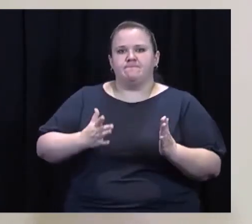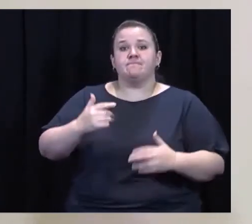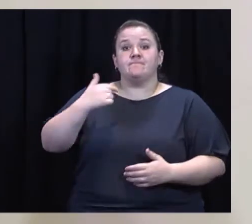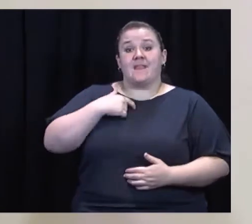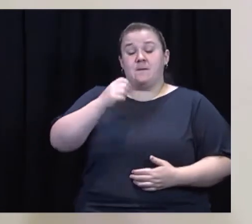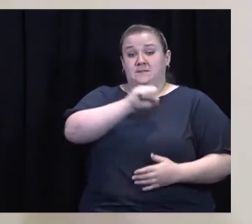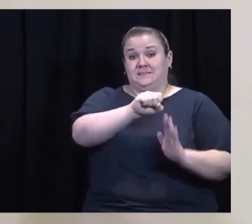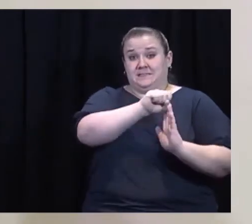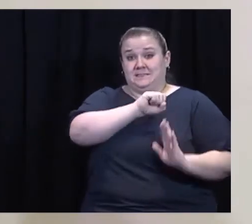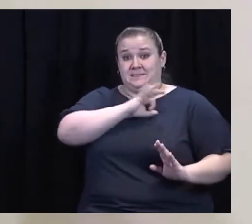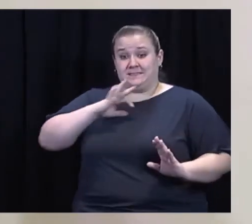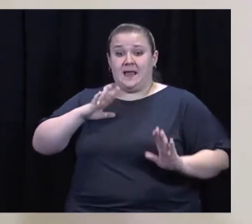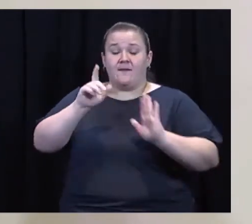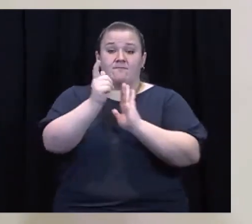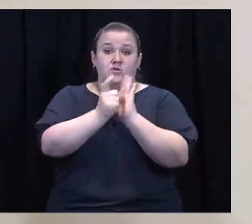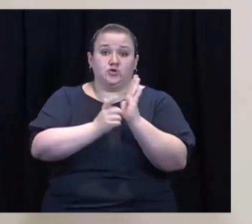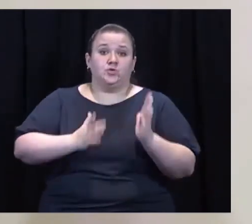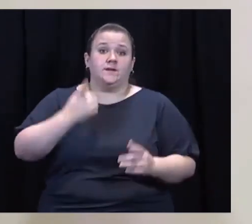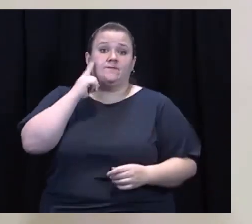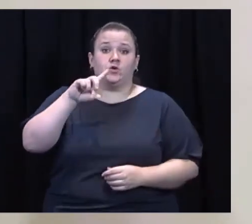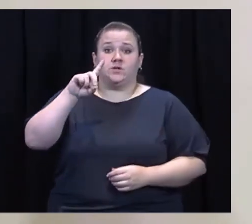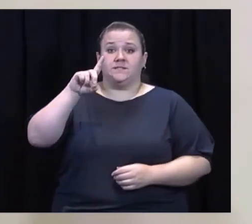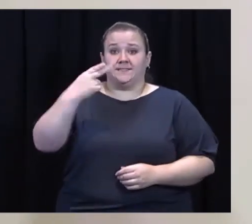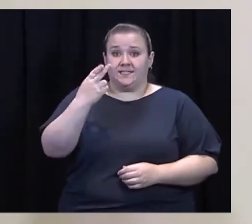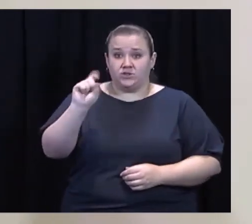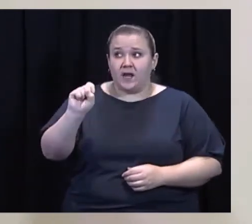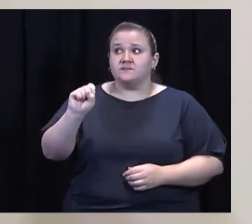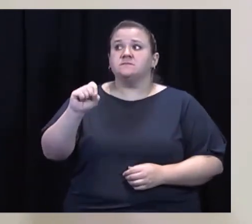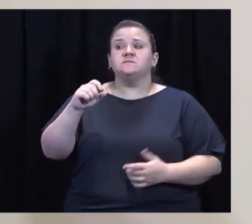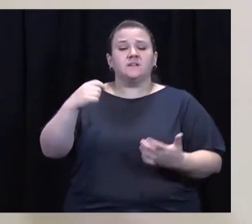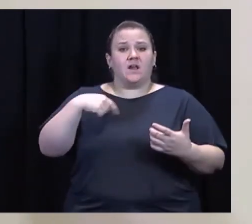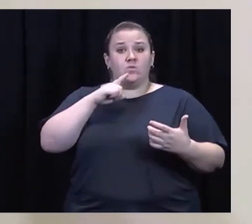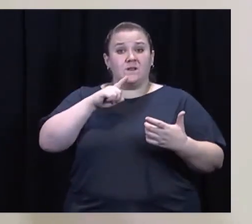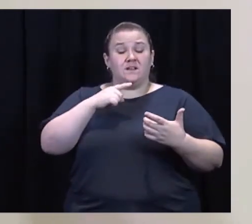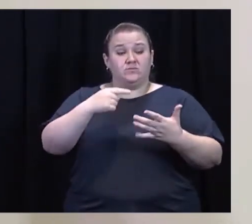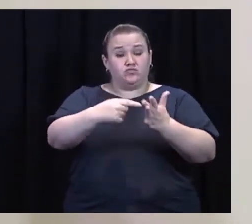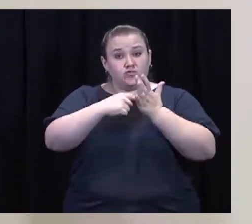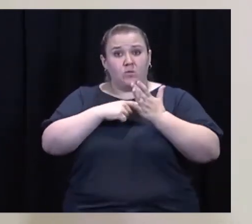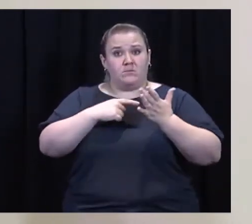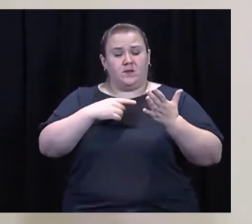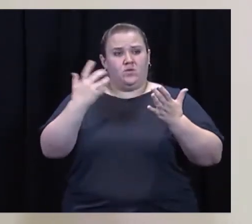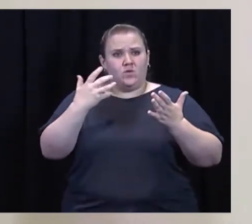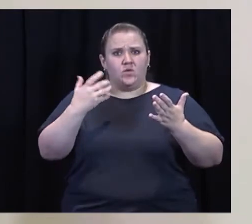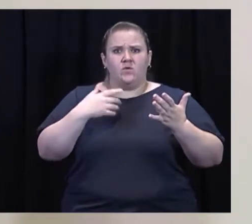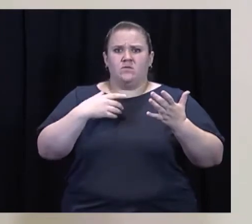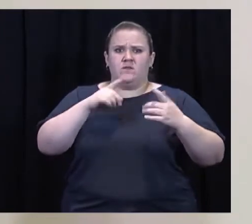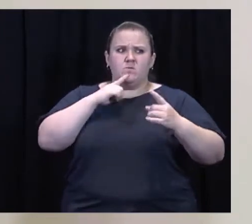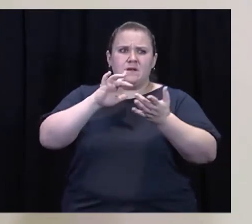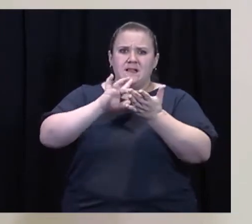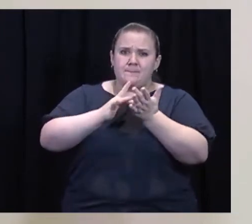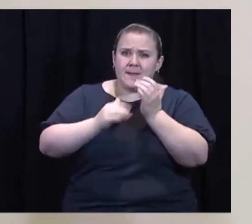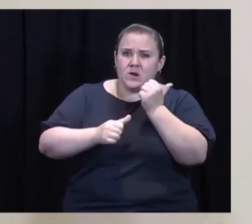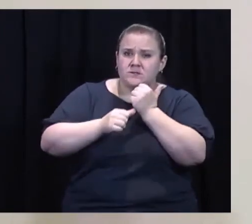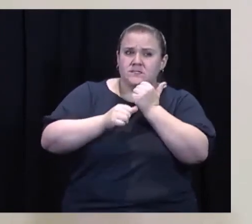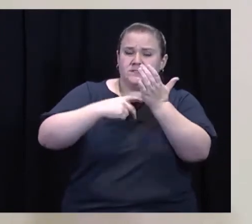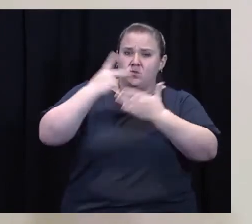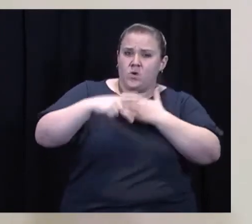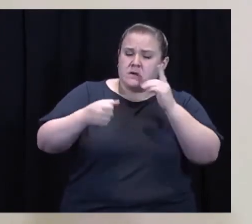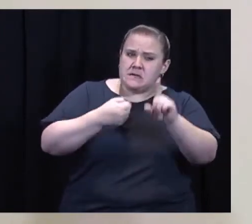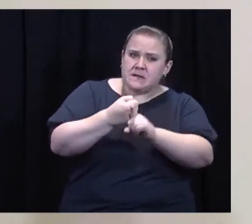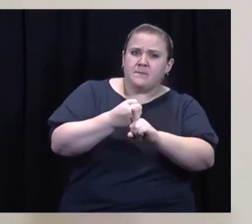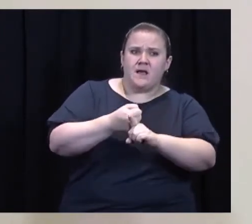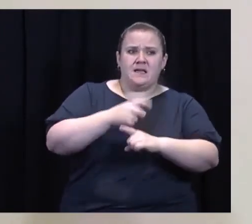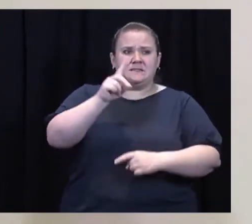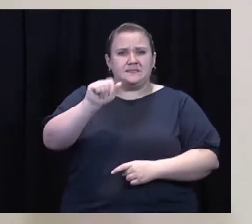attorney for DHS, I was exposed to the needs of the disability and aging community, the profound impact of the Medicaid program,